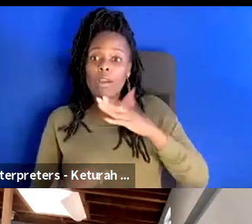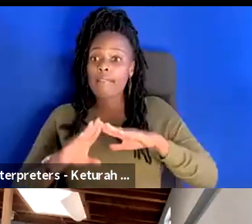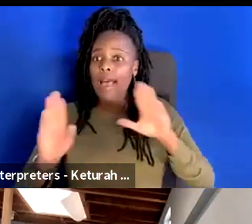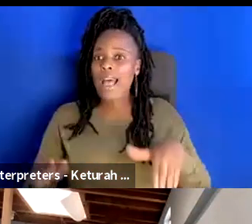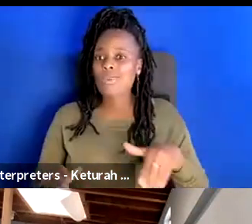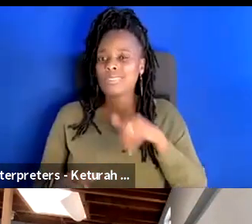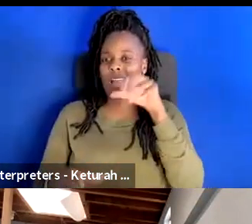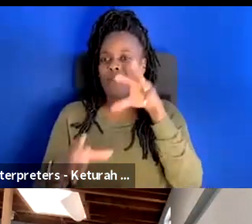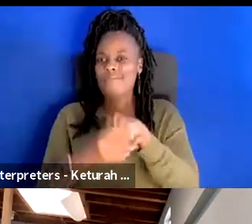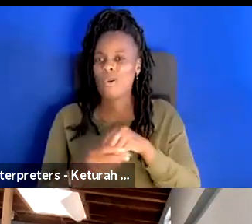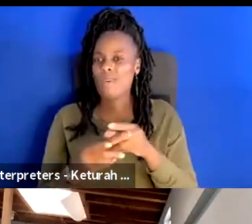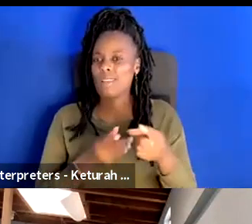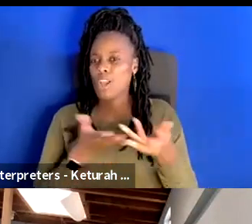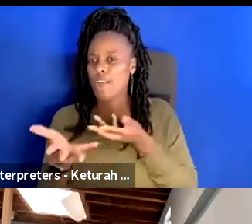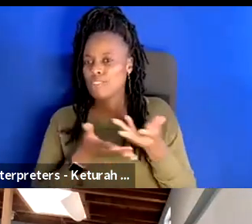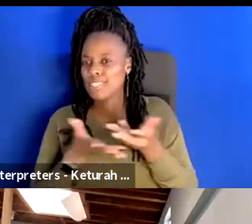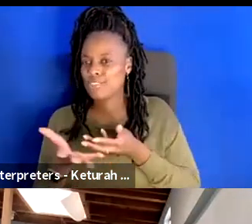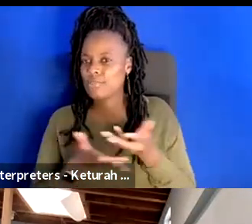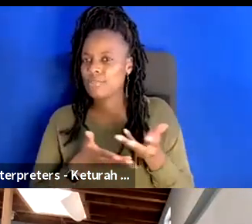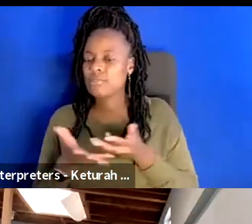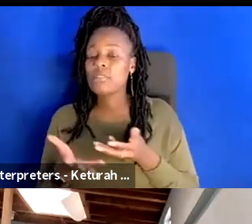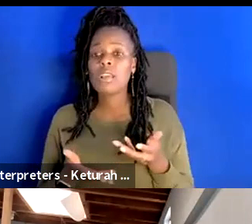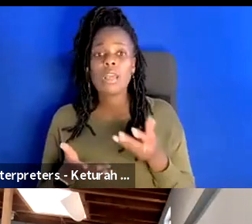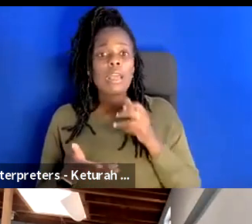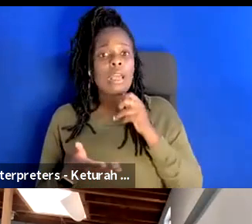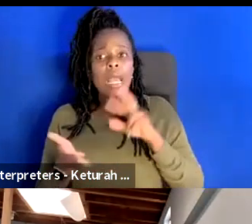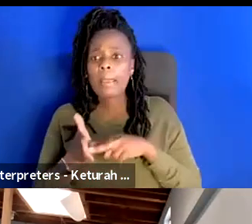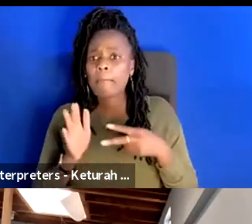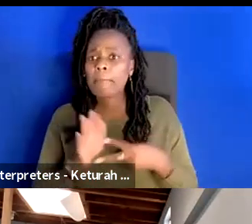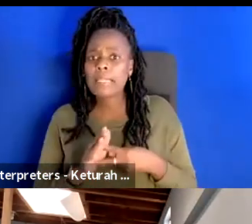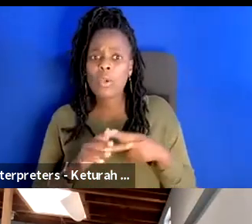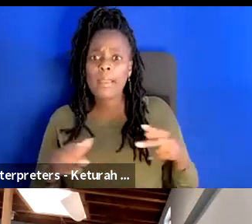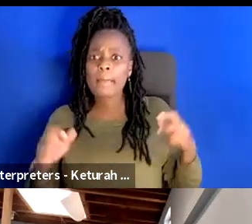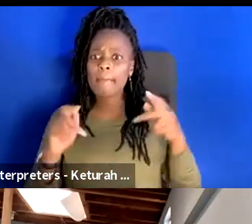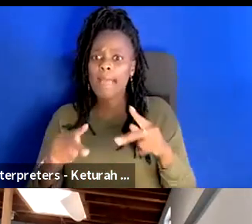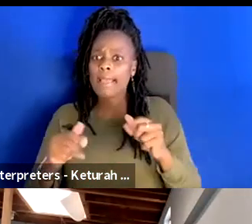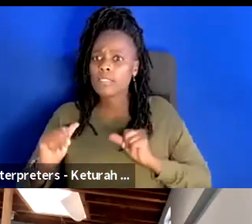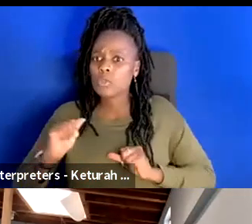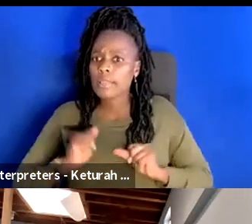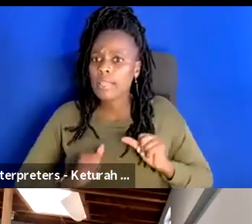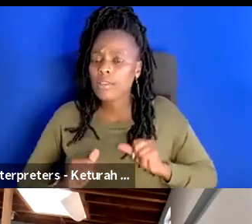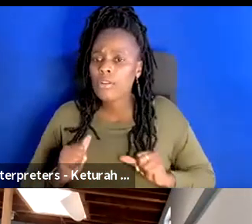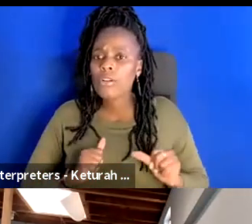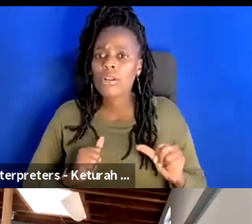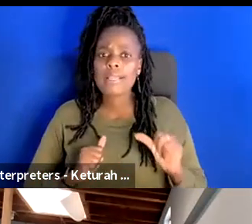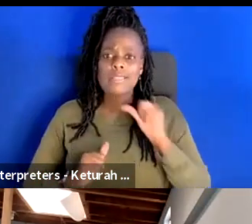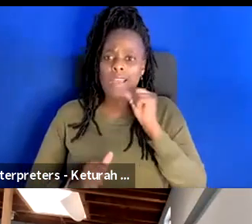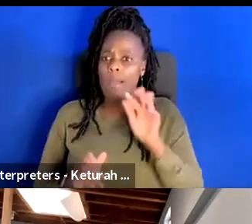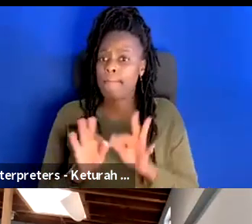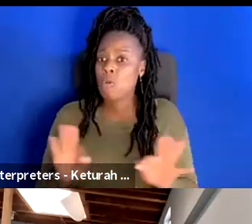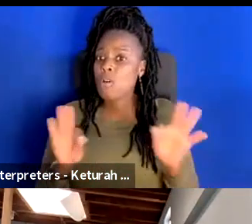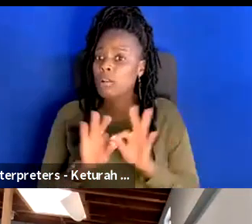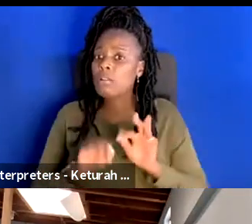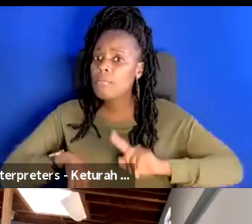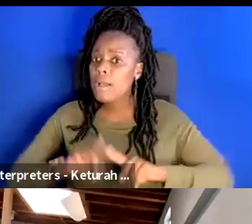conversation. Not that returning to theaters and focusing on audiences and artists is not important, but